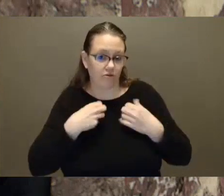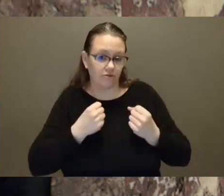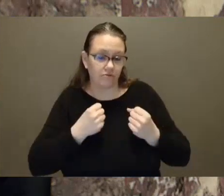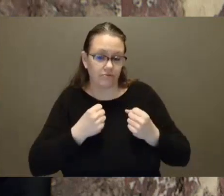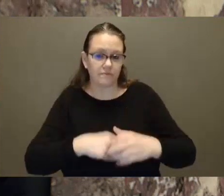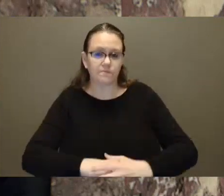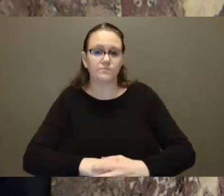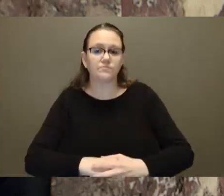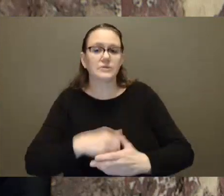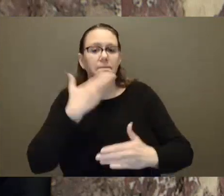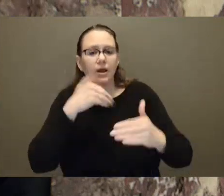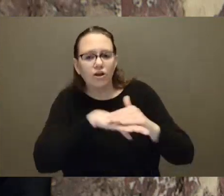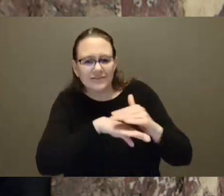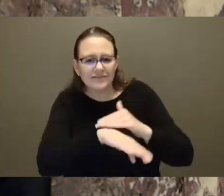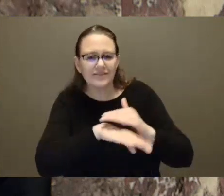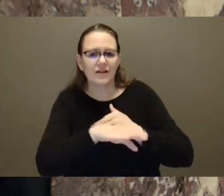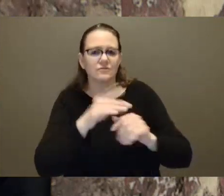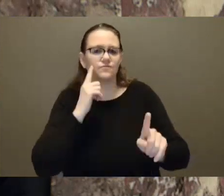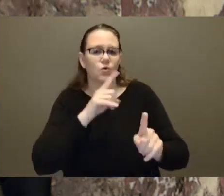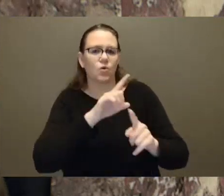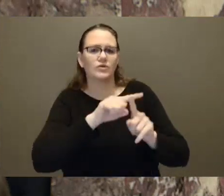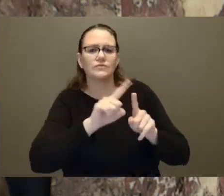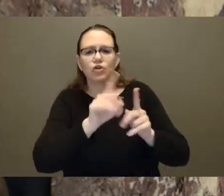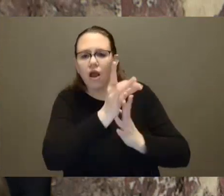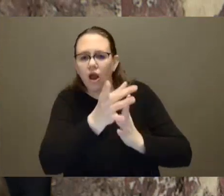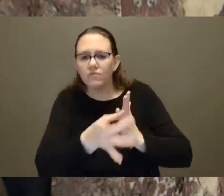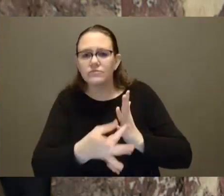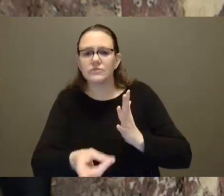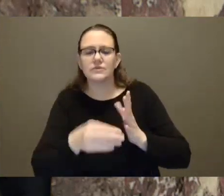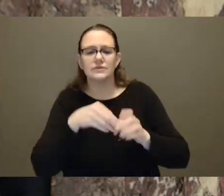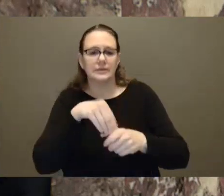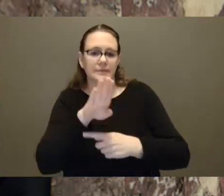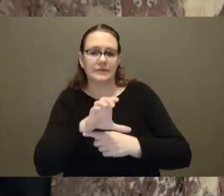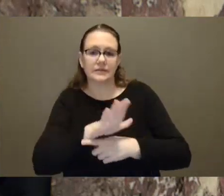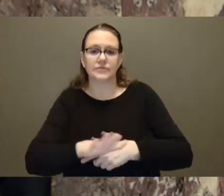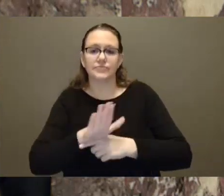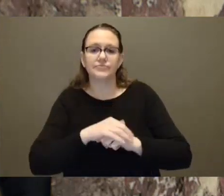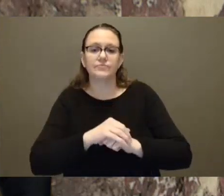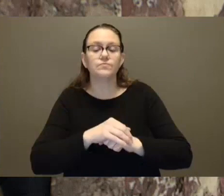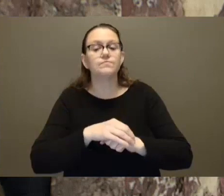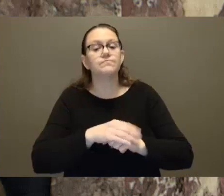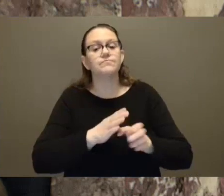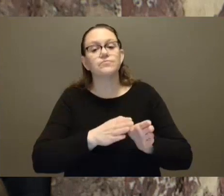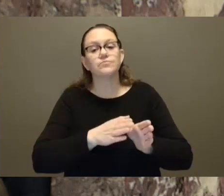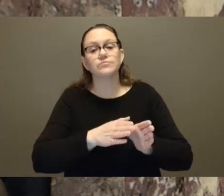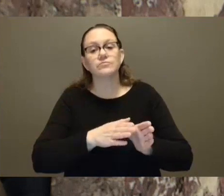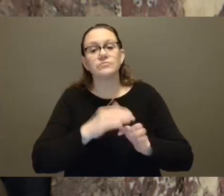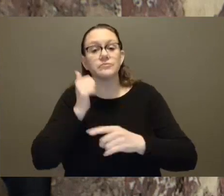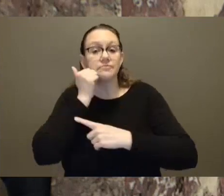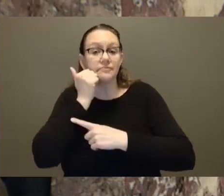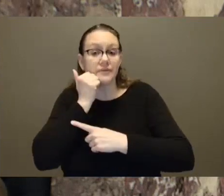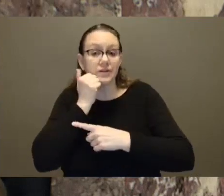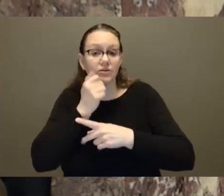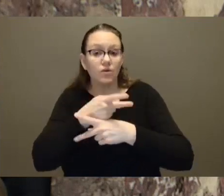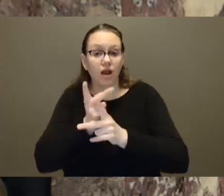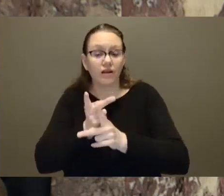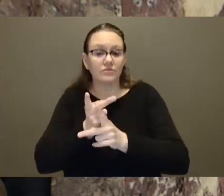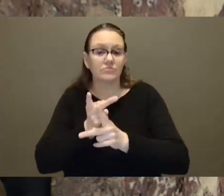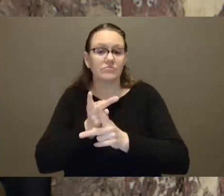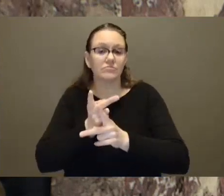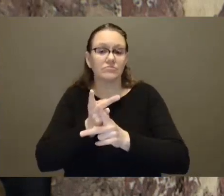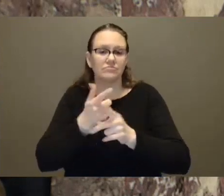from the community on issues of support for women and menstruation products that came from the whole community and is